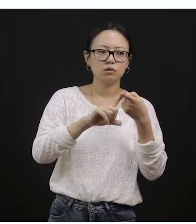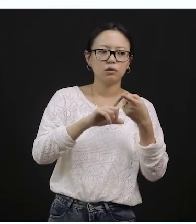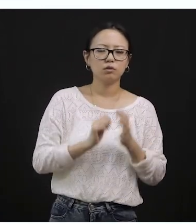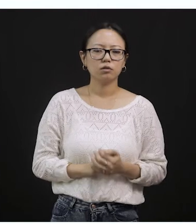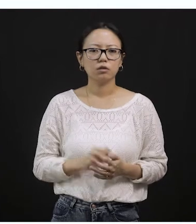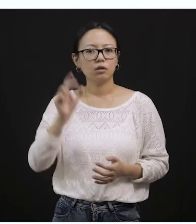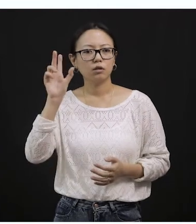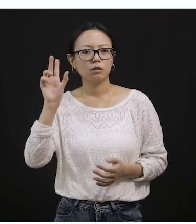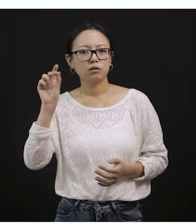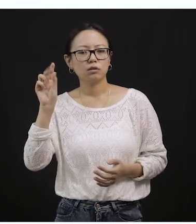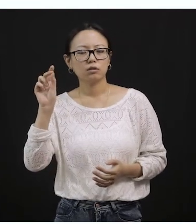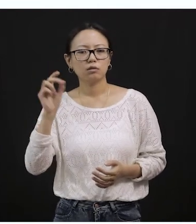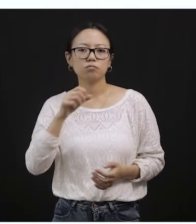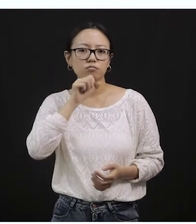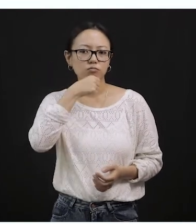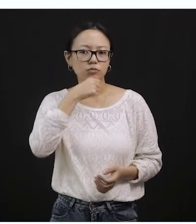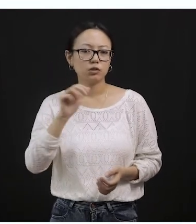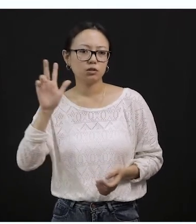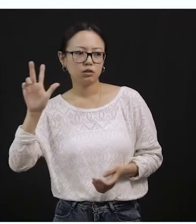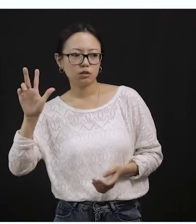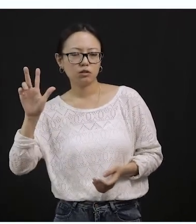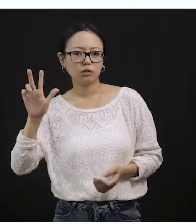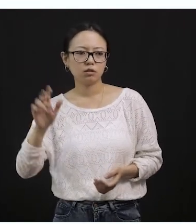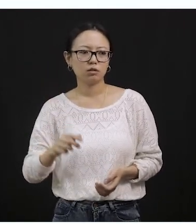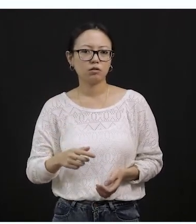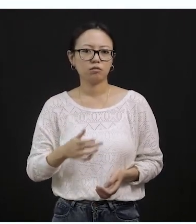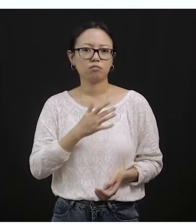eight years old and she is Tora.